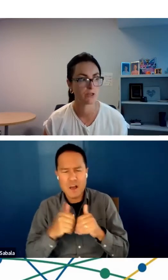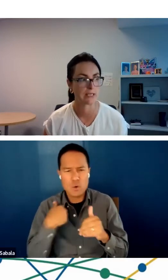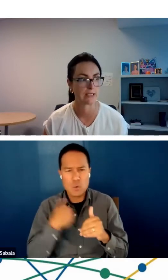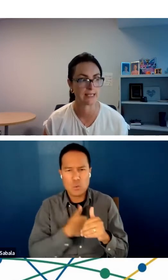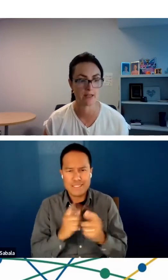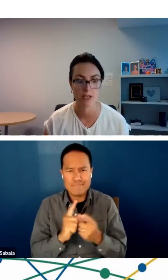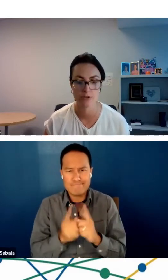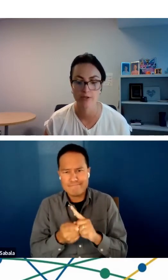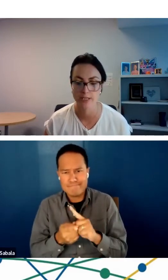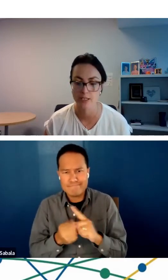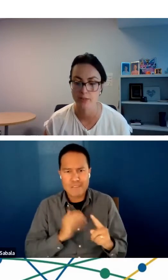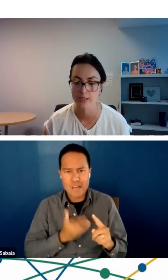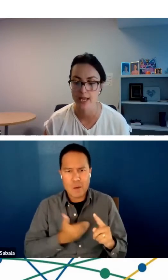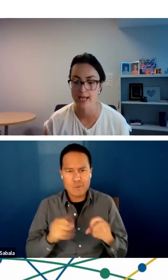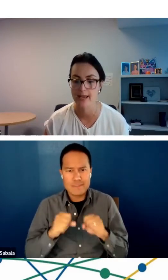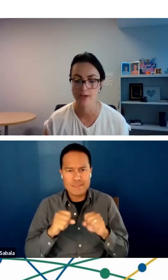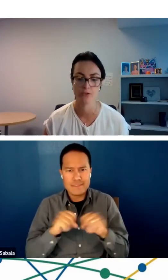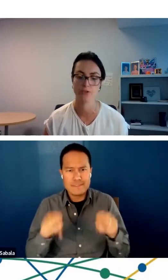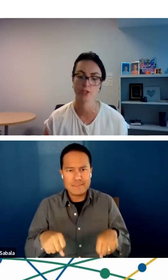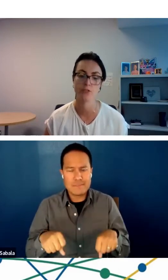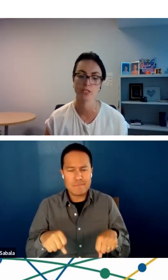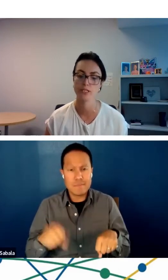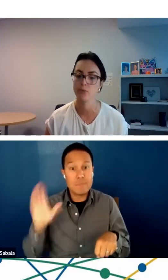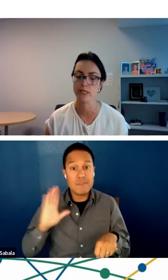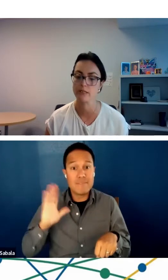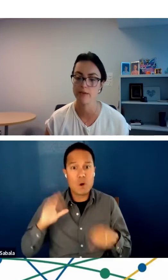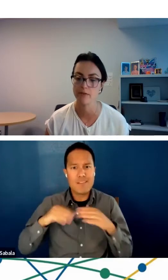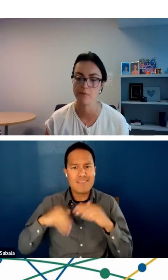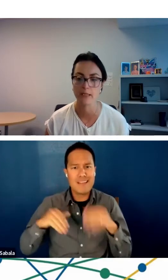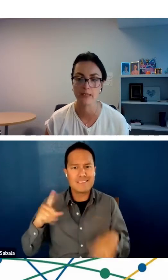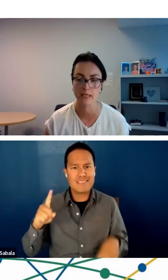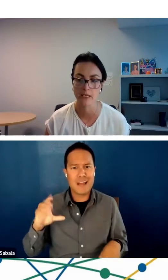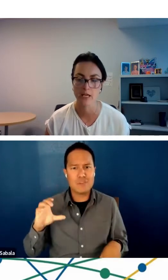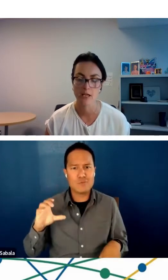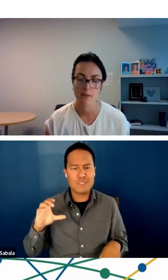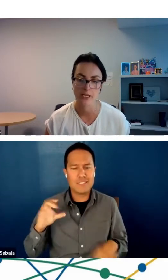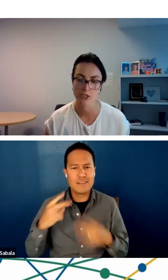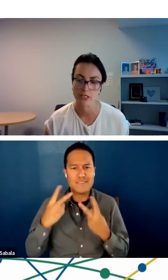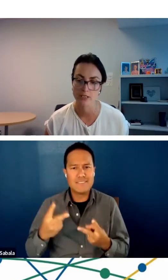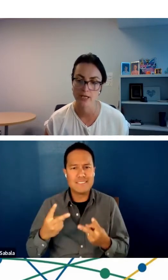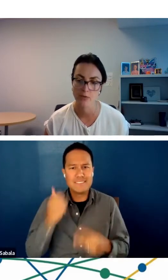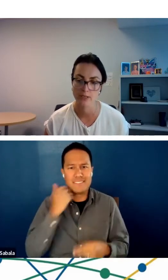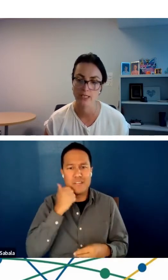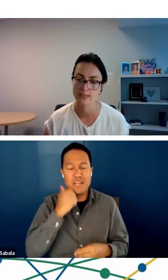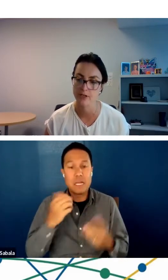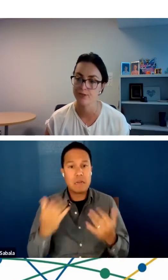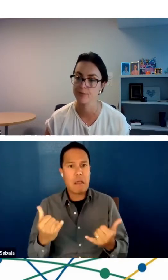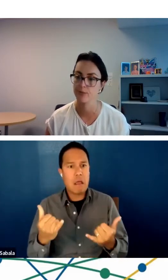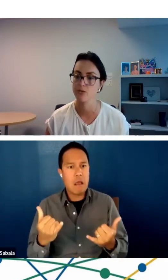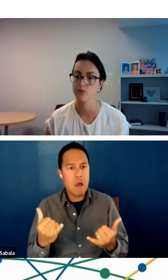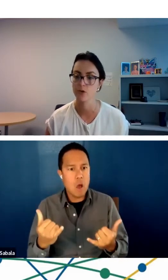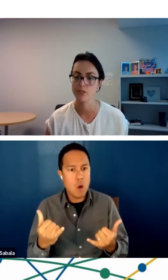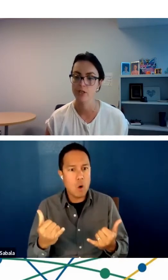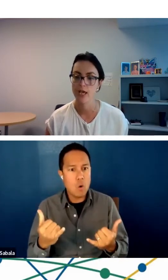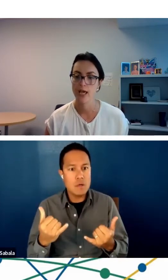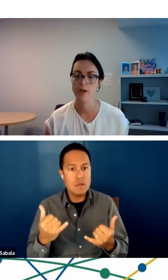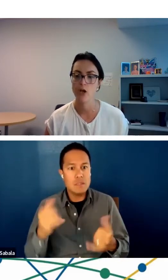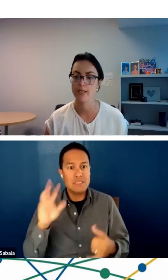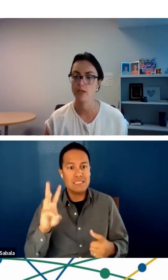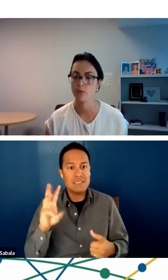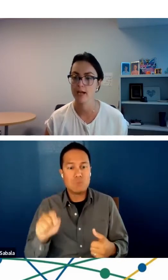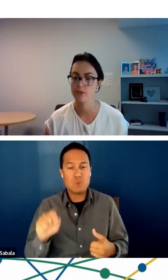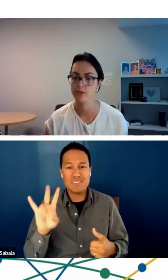was doing less than 100 visits per day, now to serve 6.7 million patients with these shelter-in-place orders